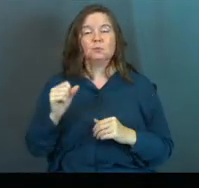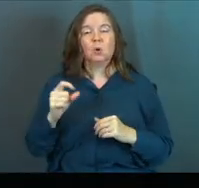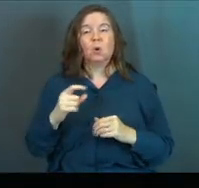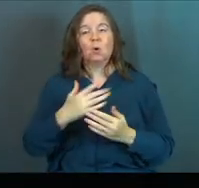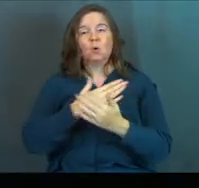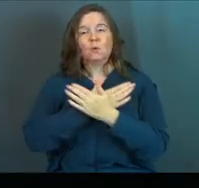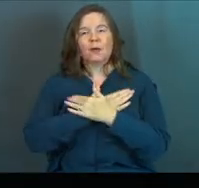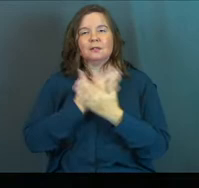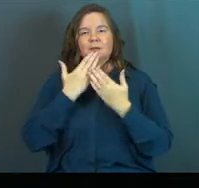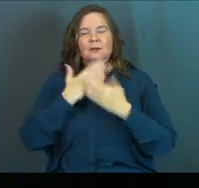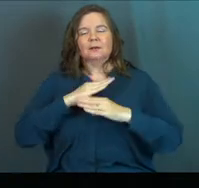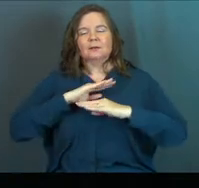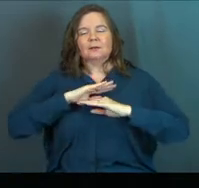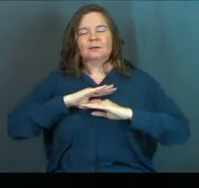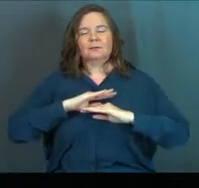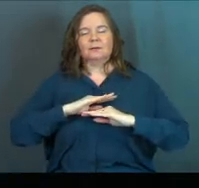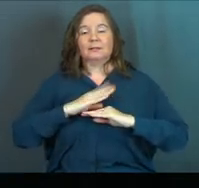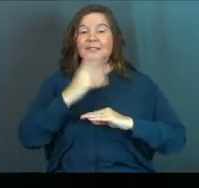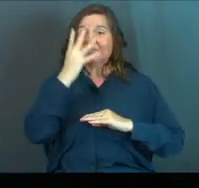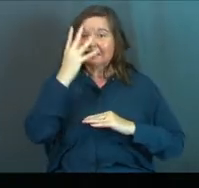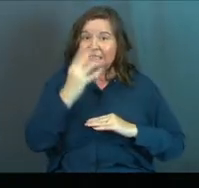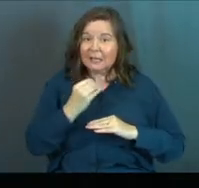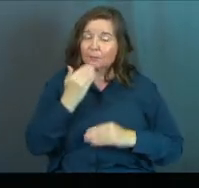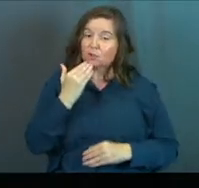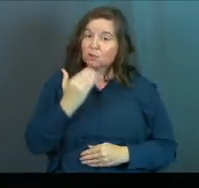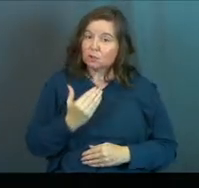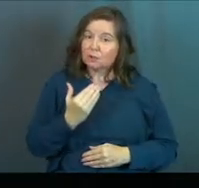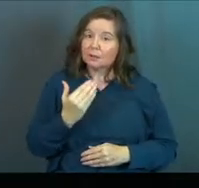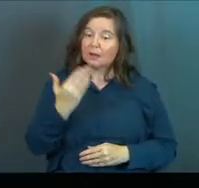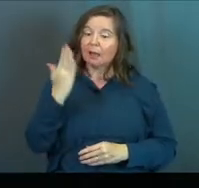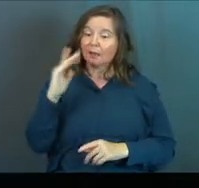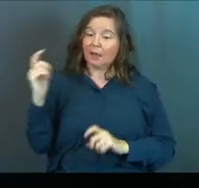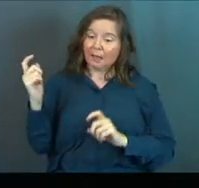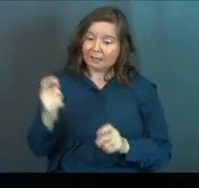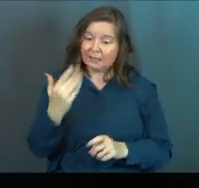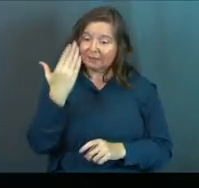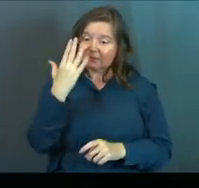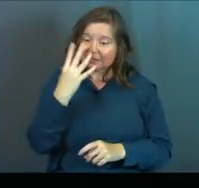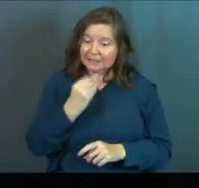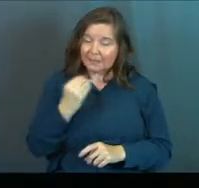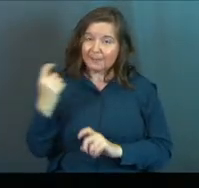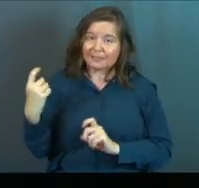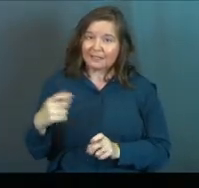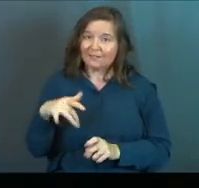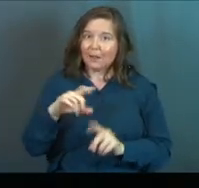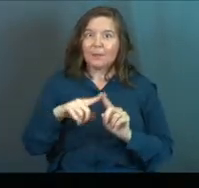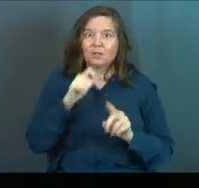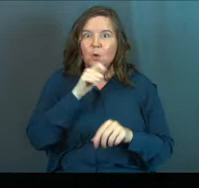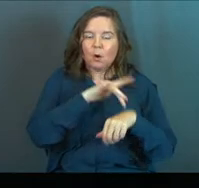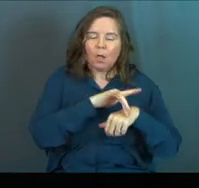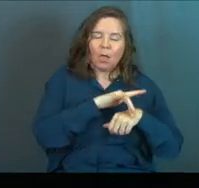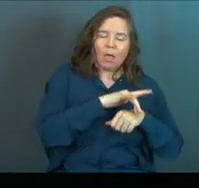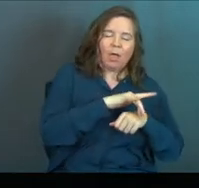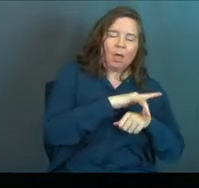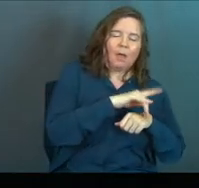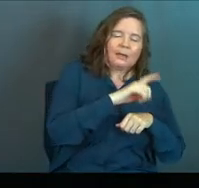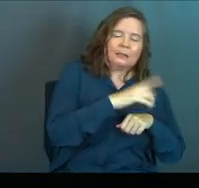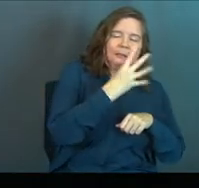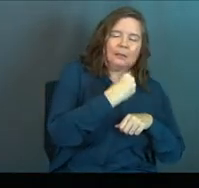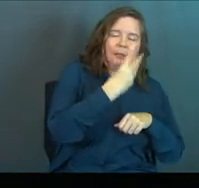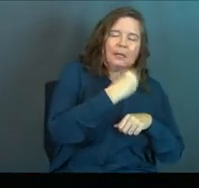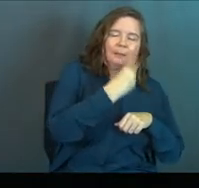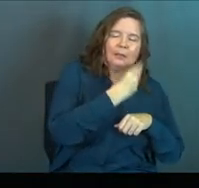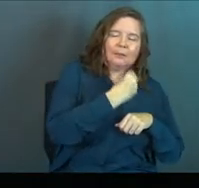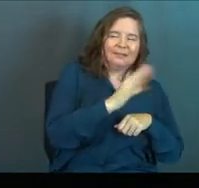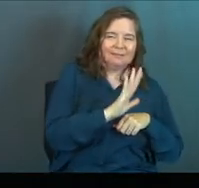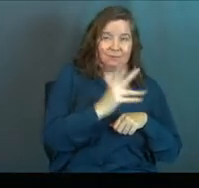rest is good. Sleep is good, and God grants sleep as a gift, but don't love sleep. Do you